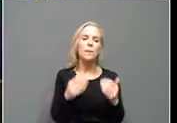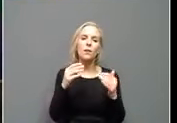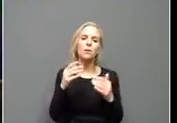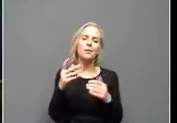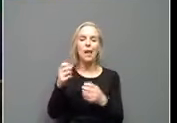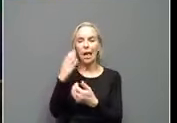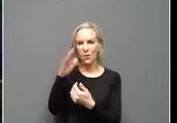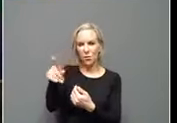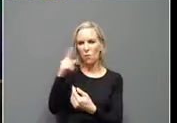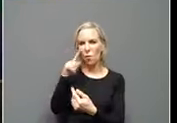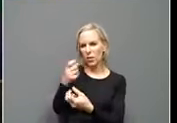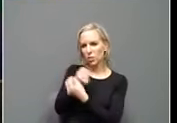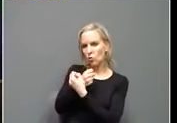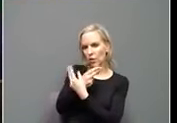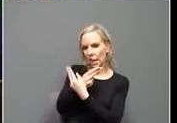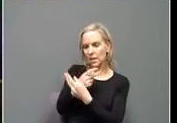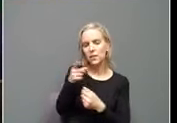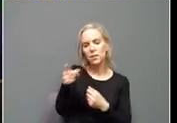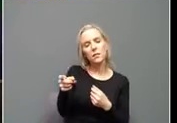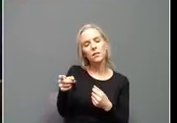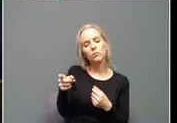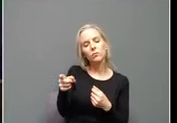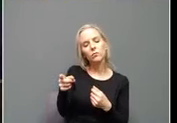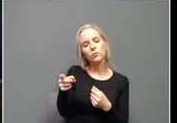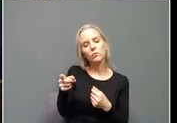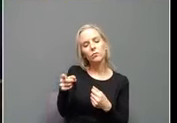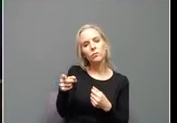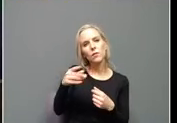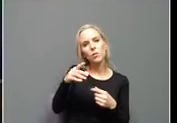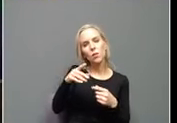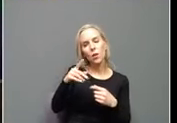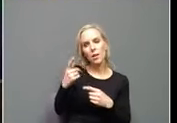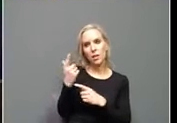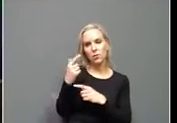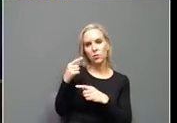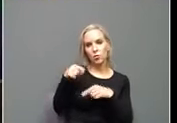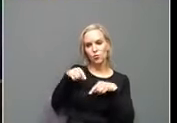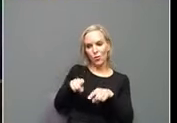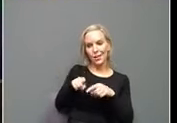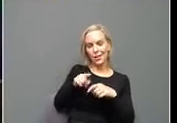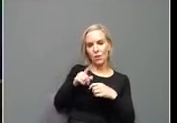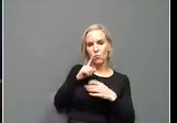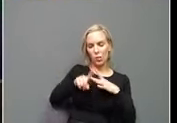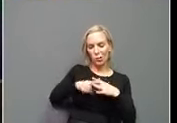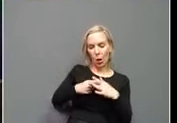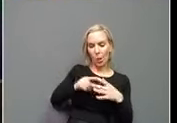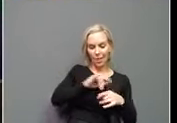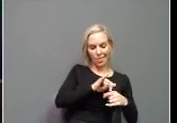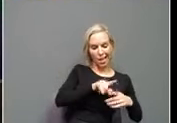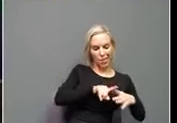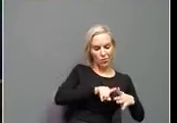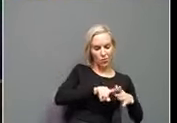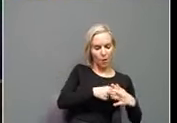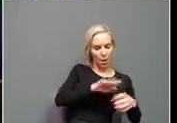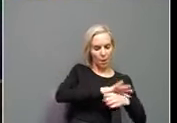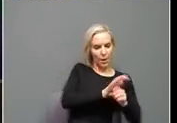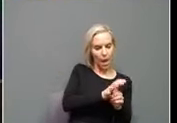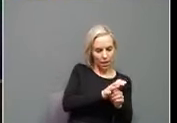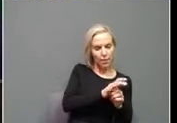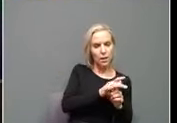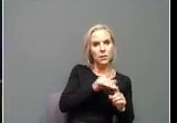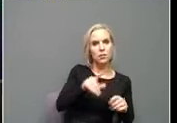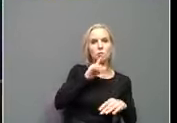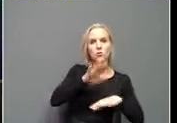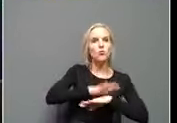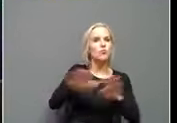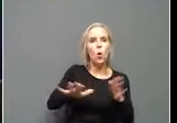question. Um, earlier in the pandemic, it was, uh, don't, if for the two shot vaccines, don't mix Pfizer and